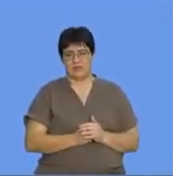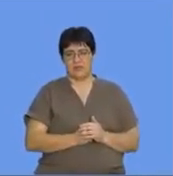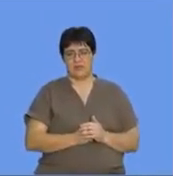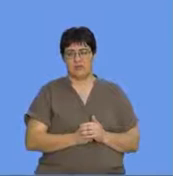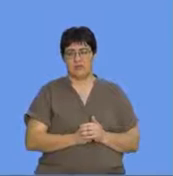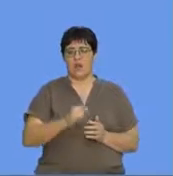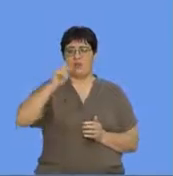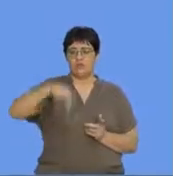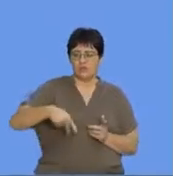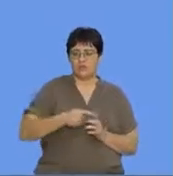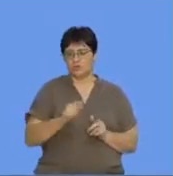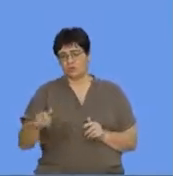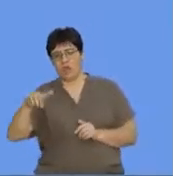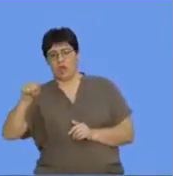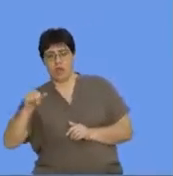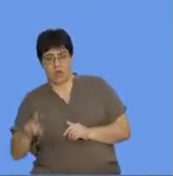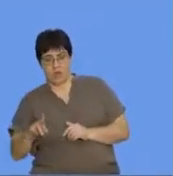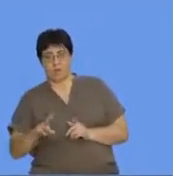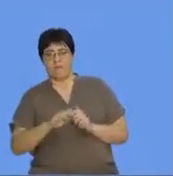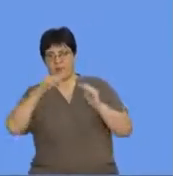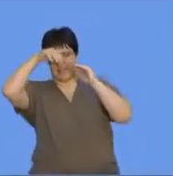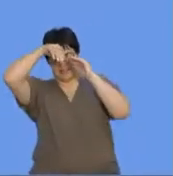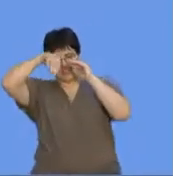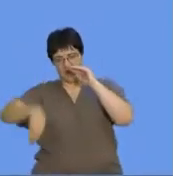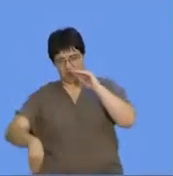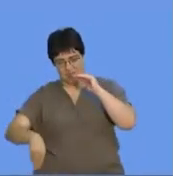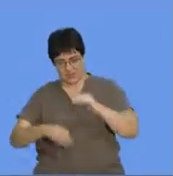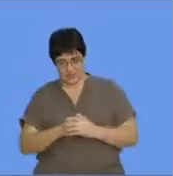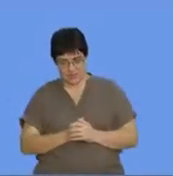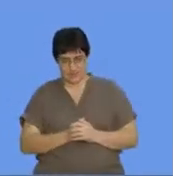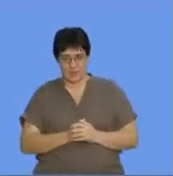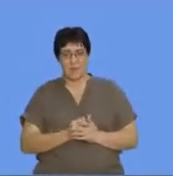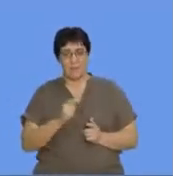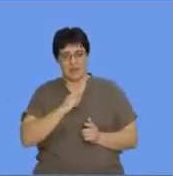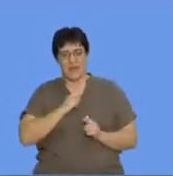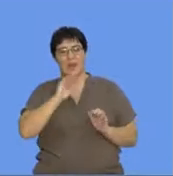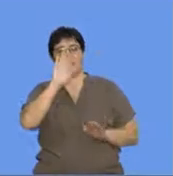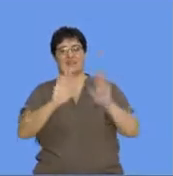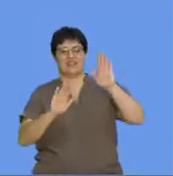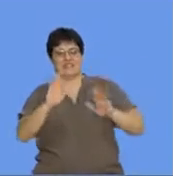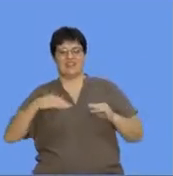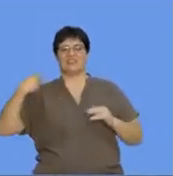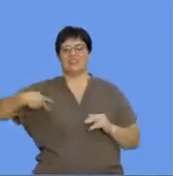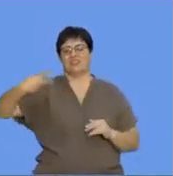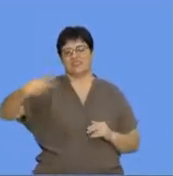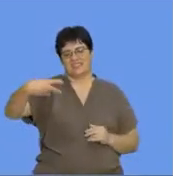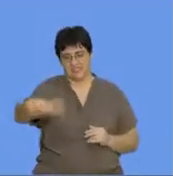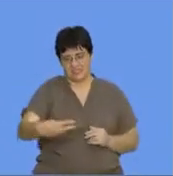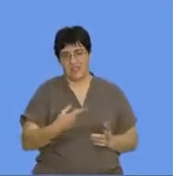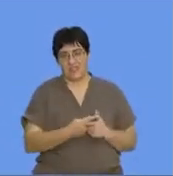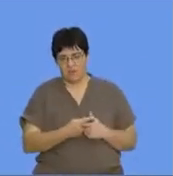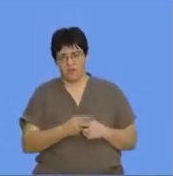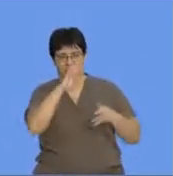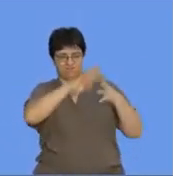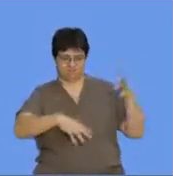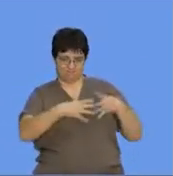argon, the trend is downwards. So this is what we mean in terms of patterns and trends in as far as periodicity is concerned.